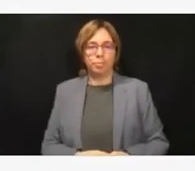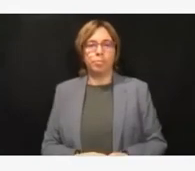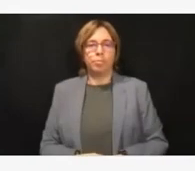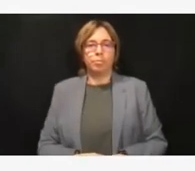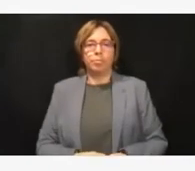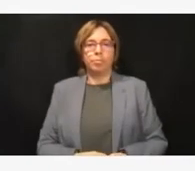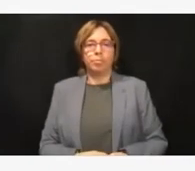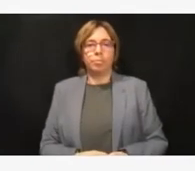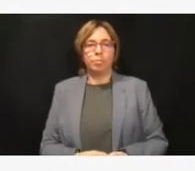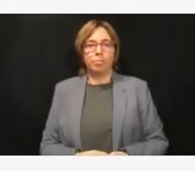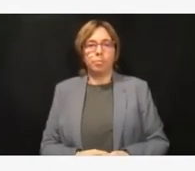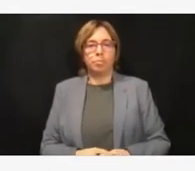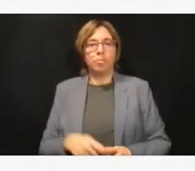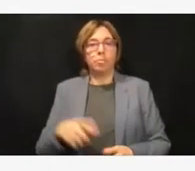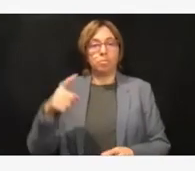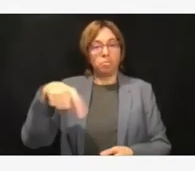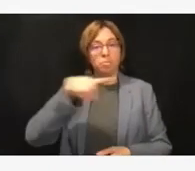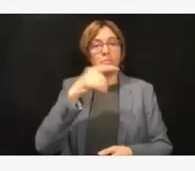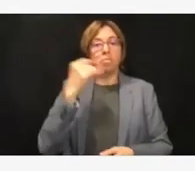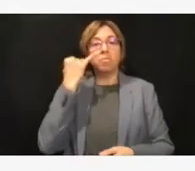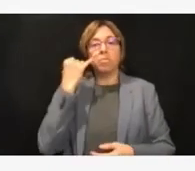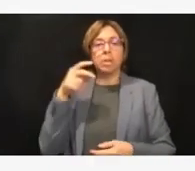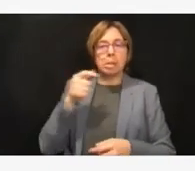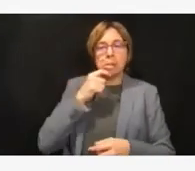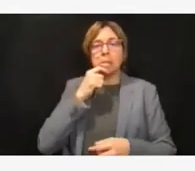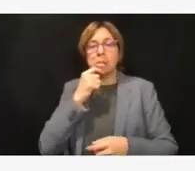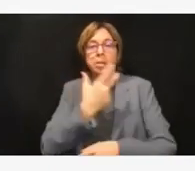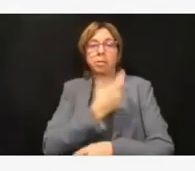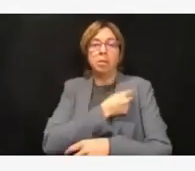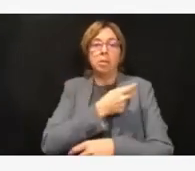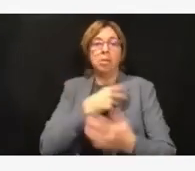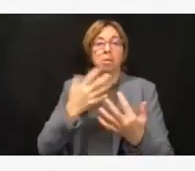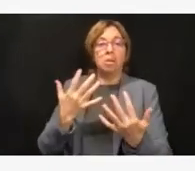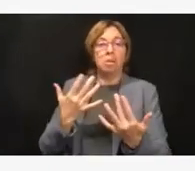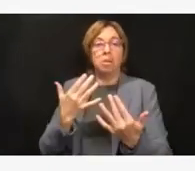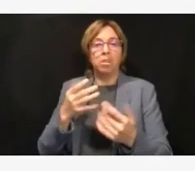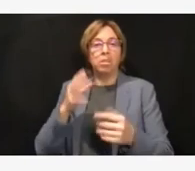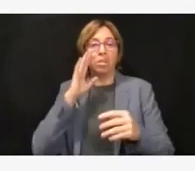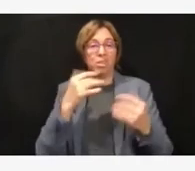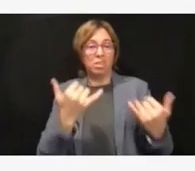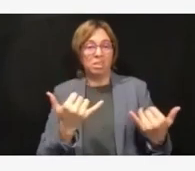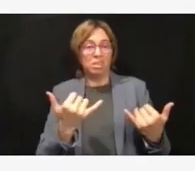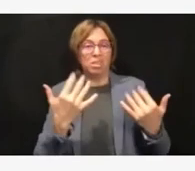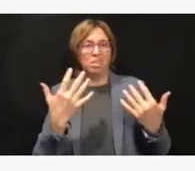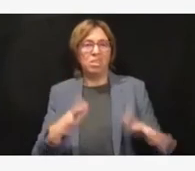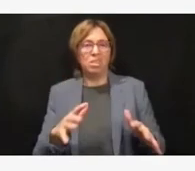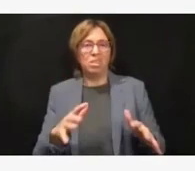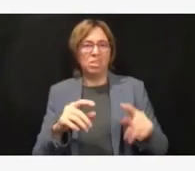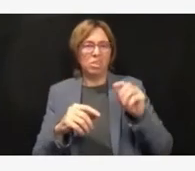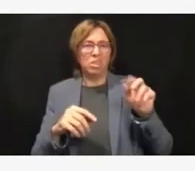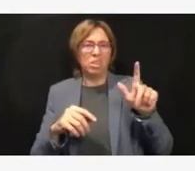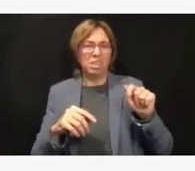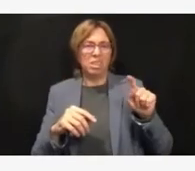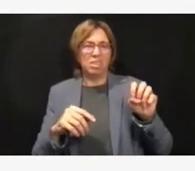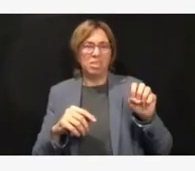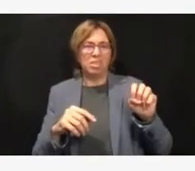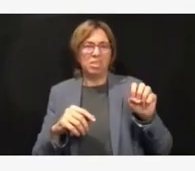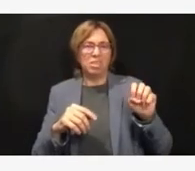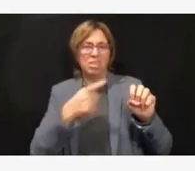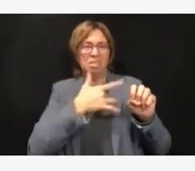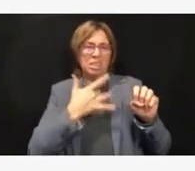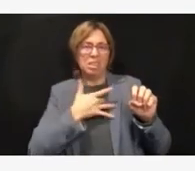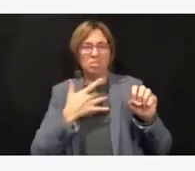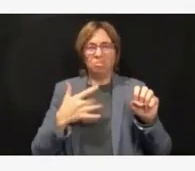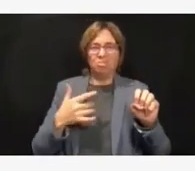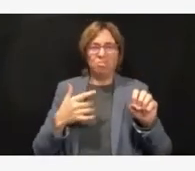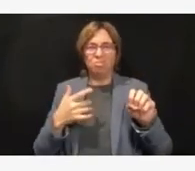maybe it's too late, it's not too late to get vaccinated. Even though it takes two weeks for the full immunity to develop, there is still immunity that develops